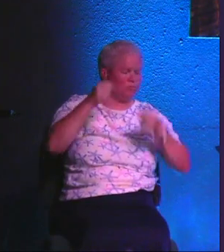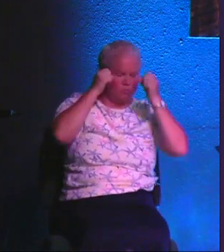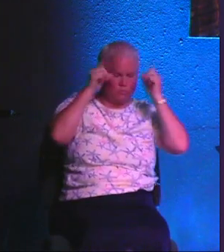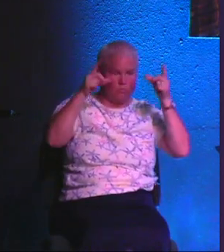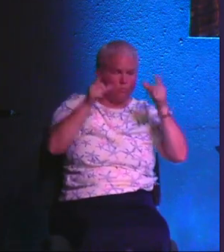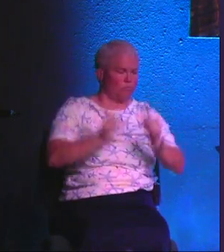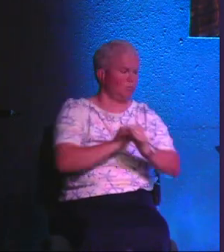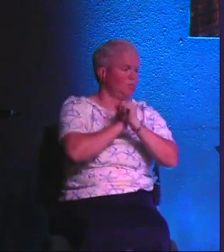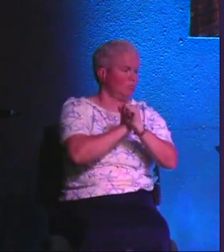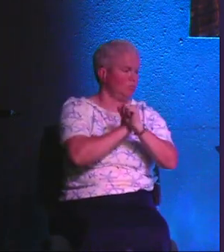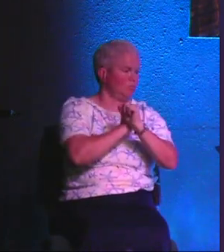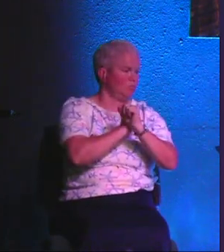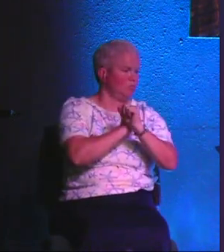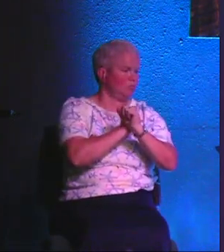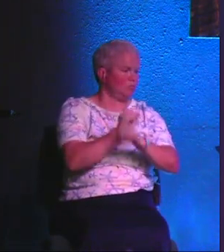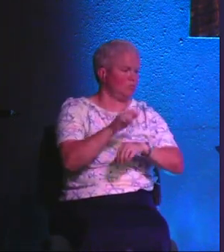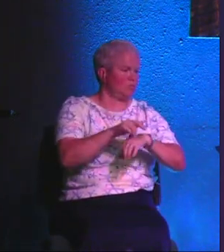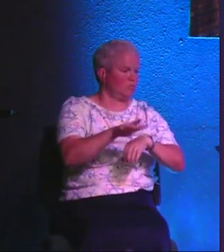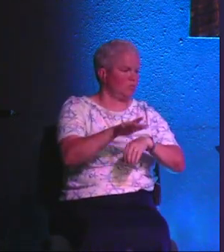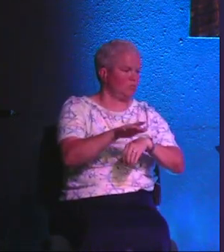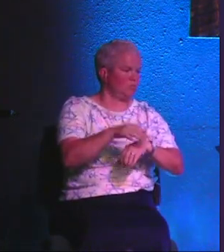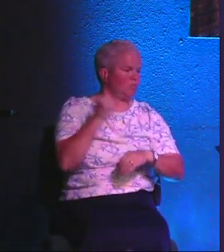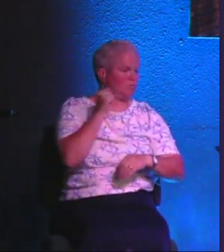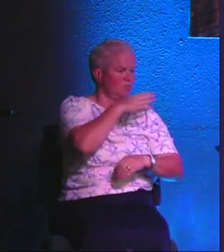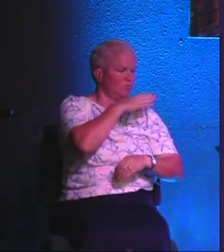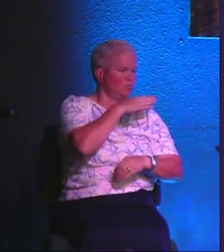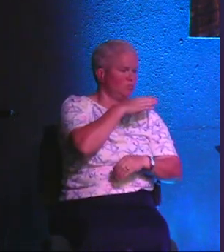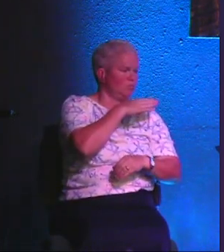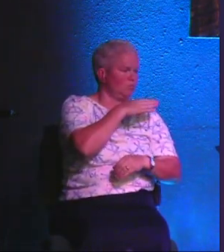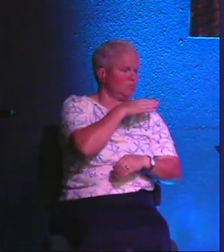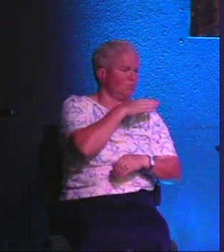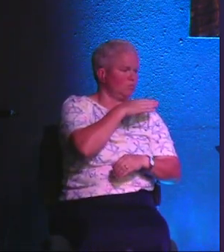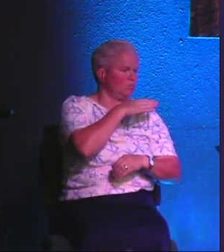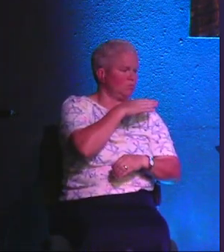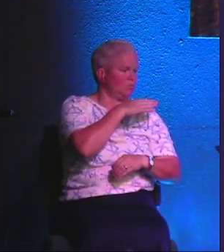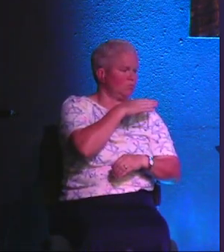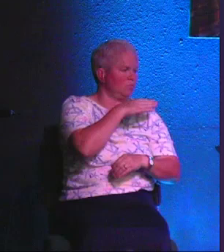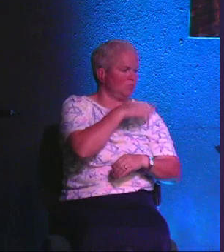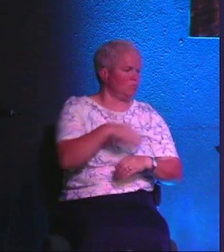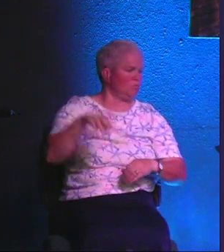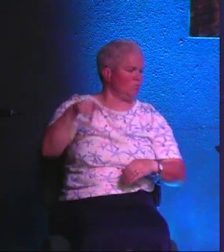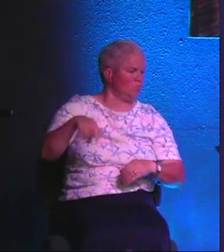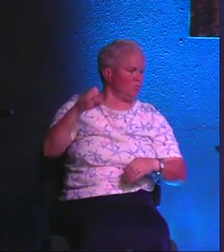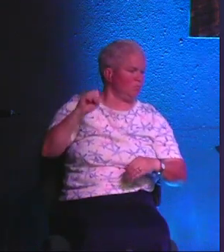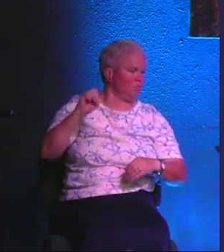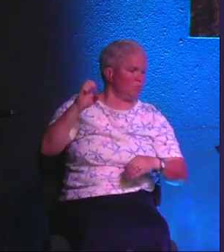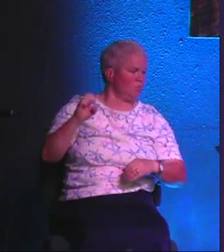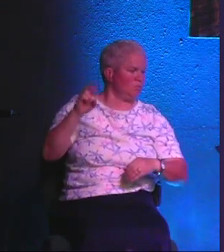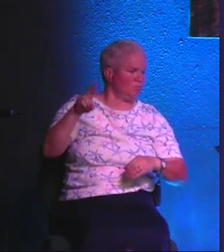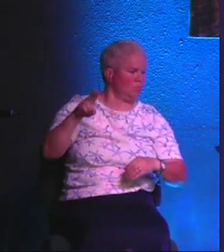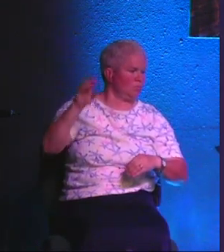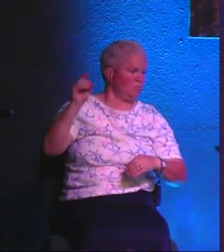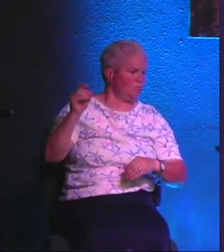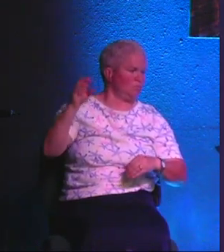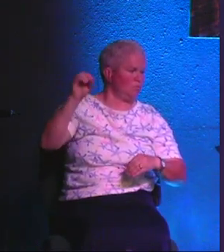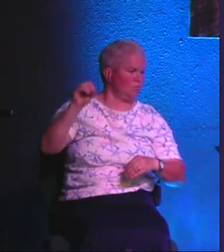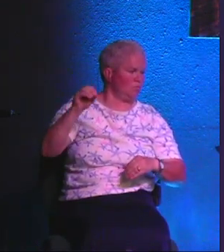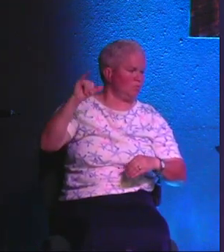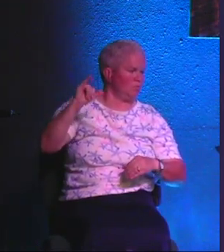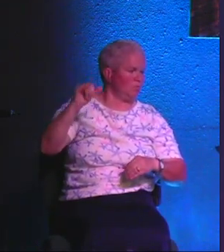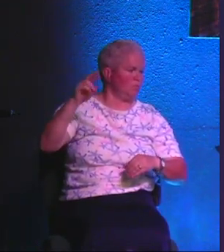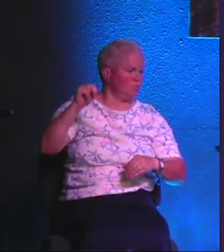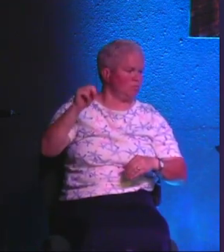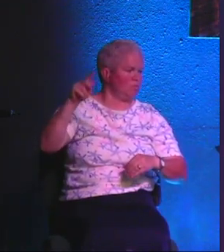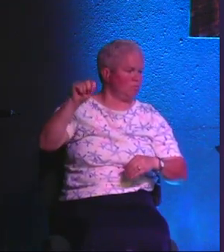aware and guard against the empty deceptions and the pseudo- intellectual babble that is based in the inferior,